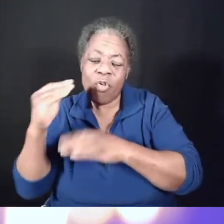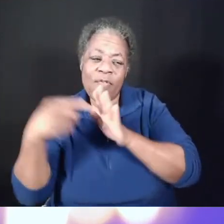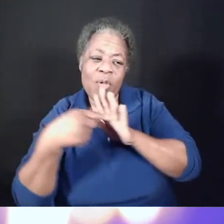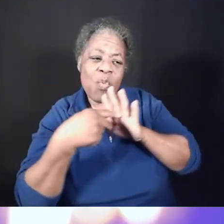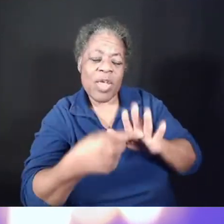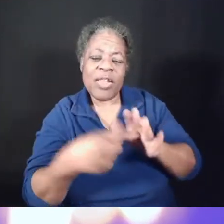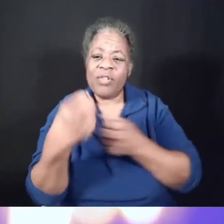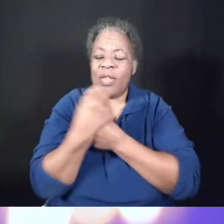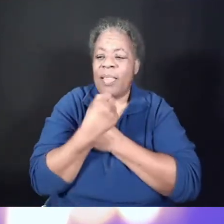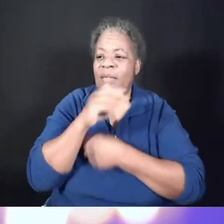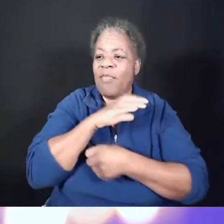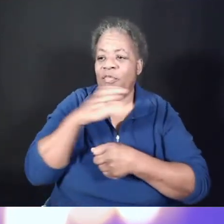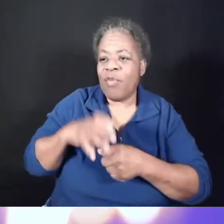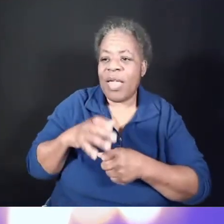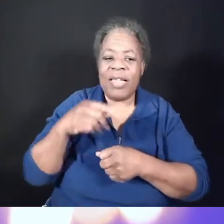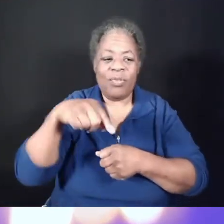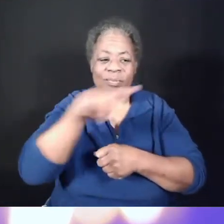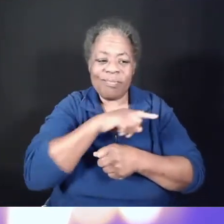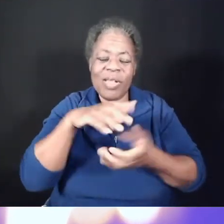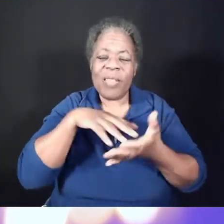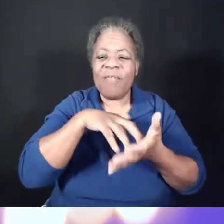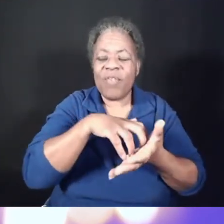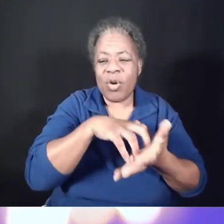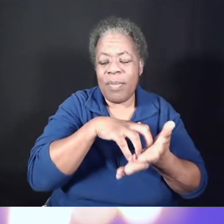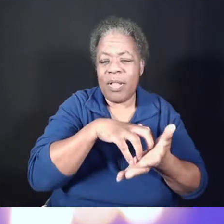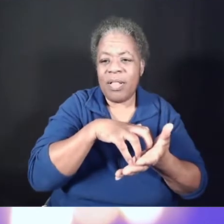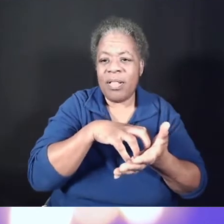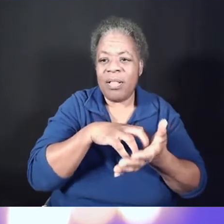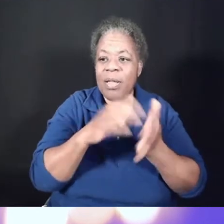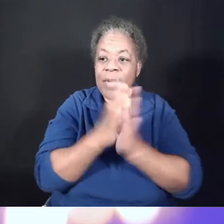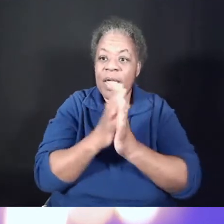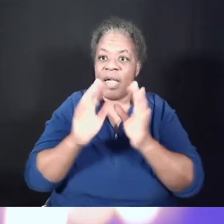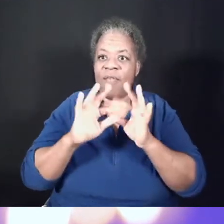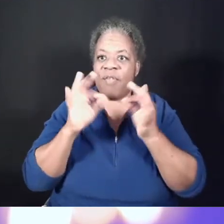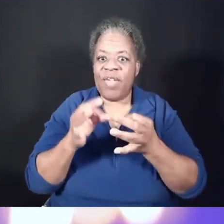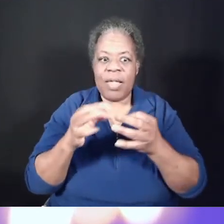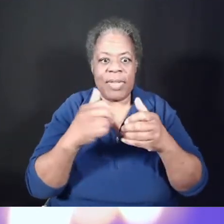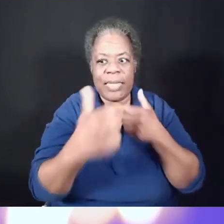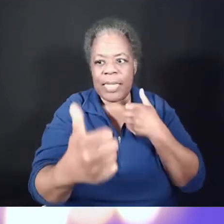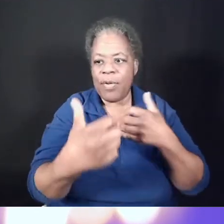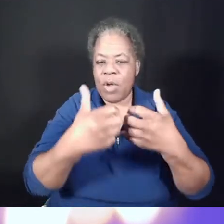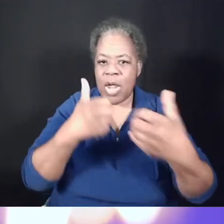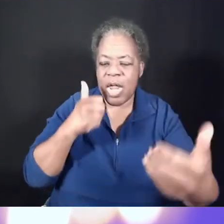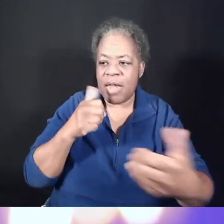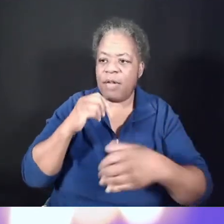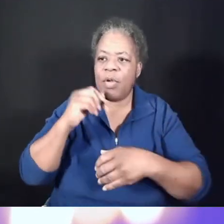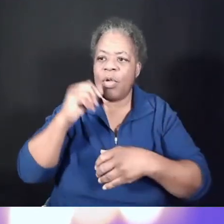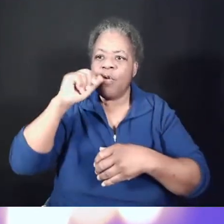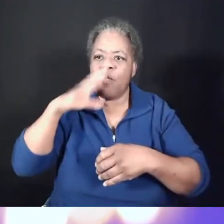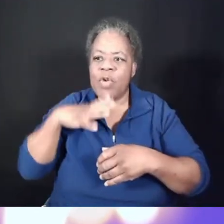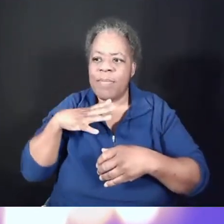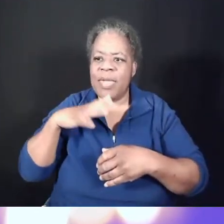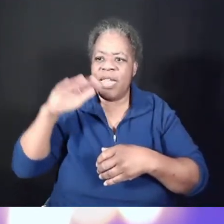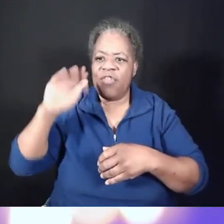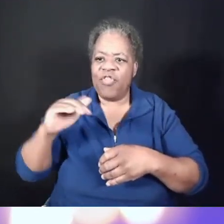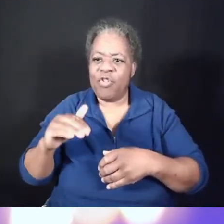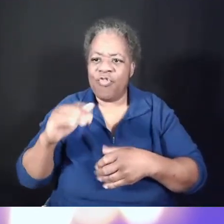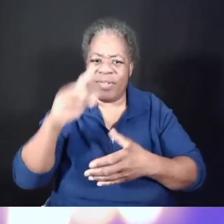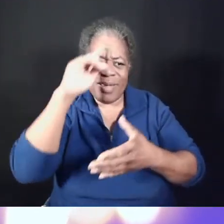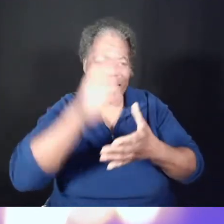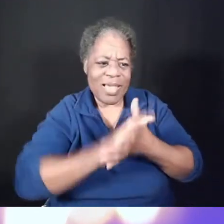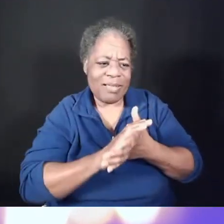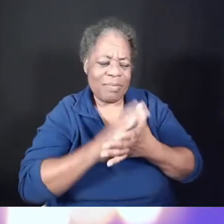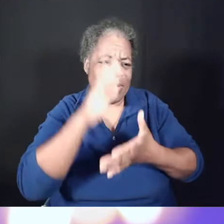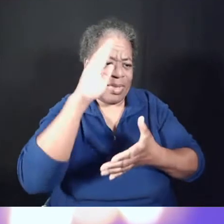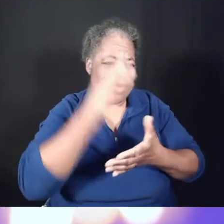the most vulnerable. We pray for families who have been separated, for women and children whose husbands, sons, and fathers are